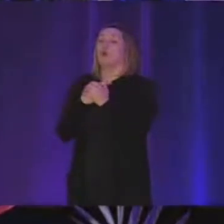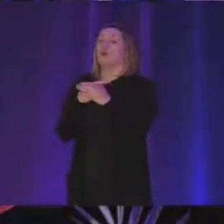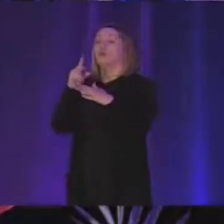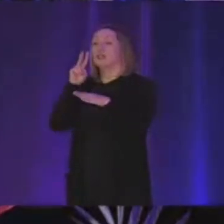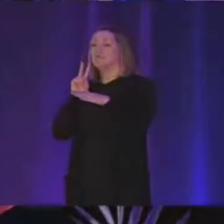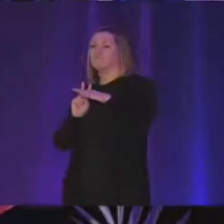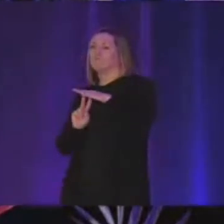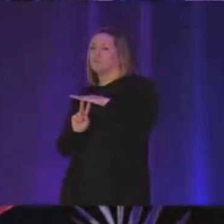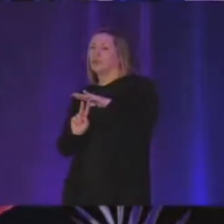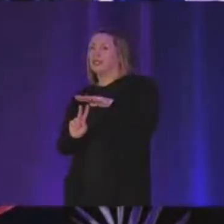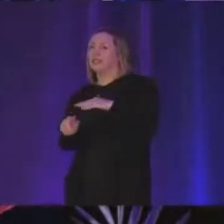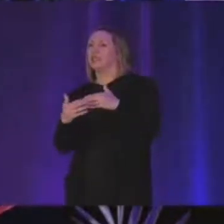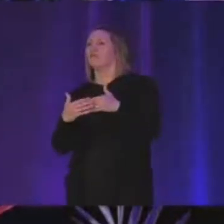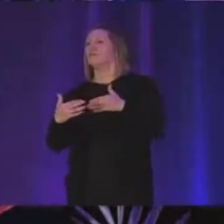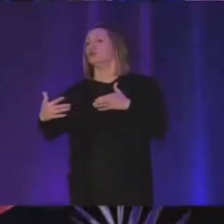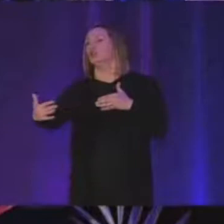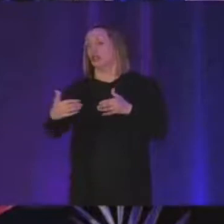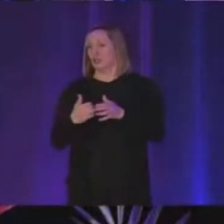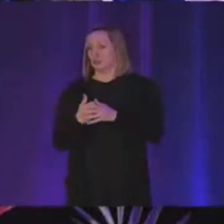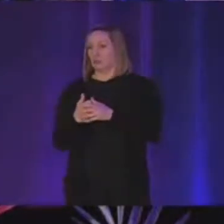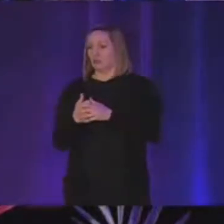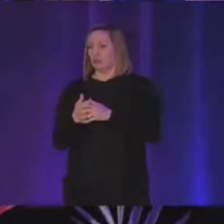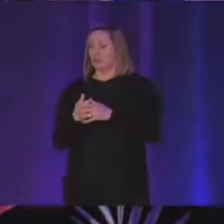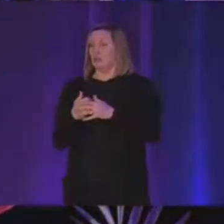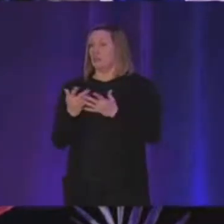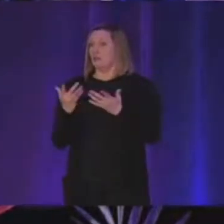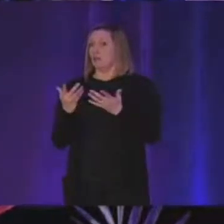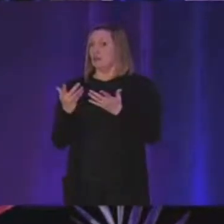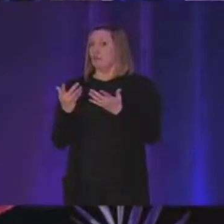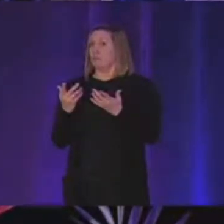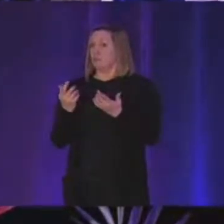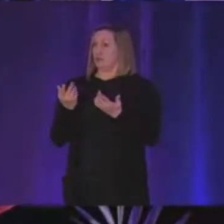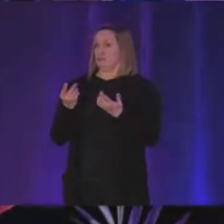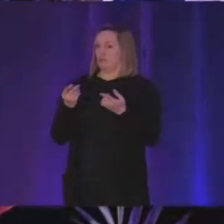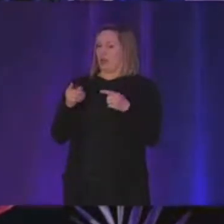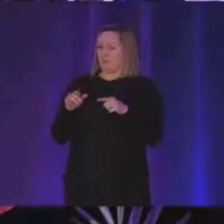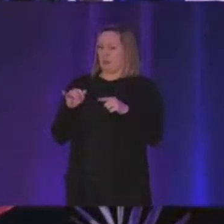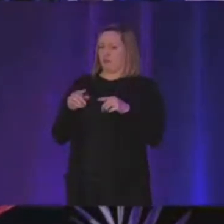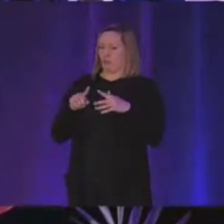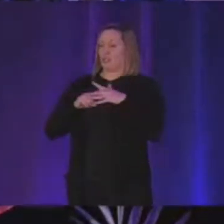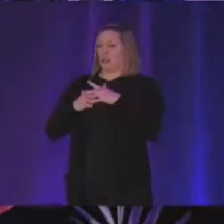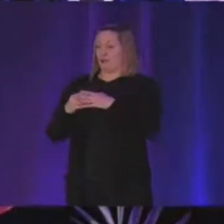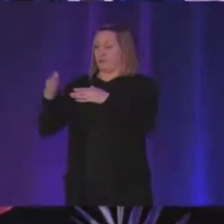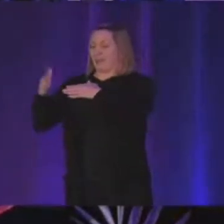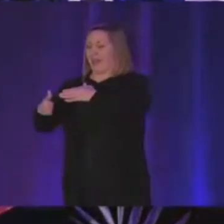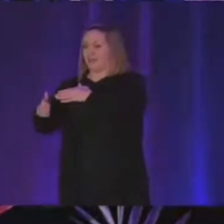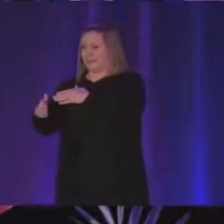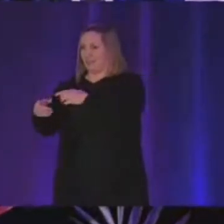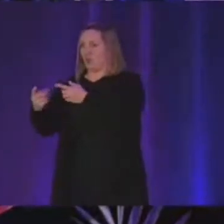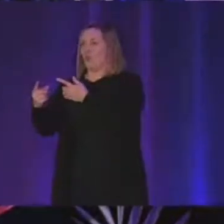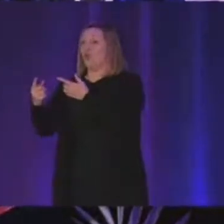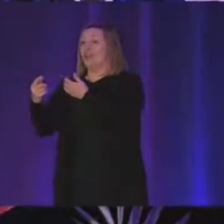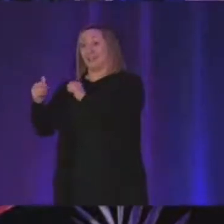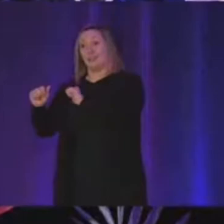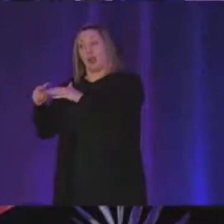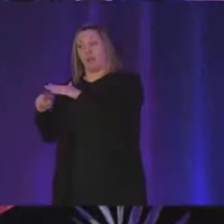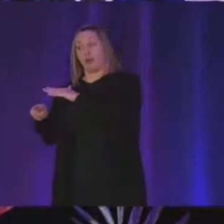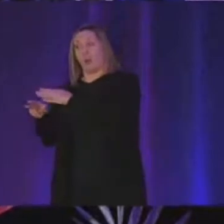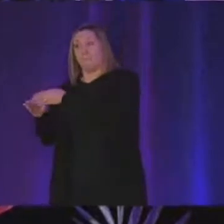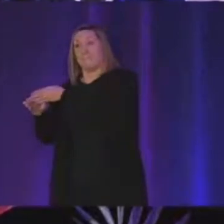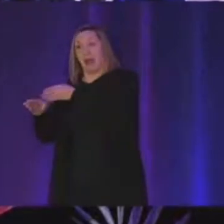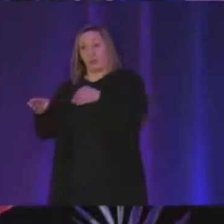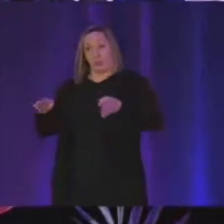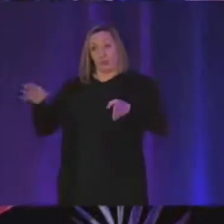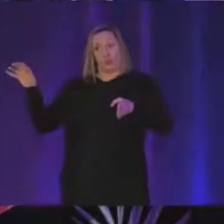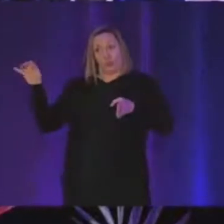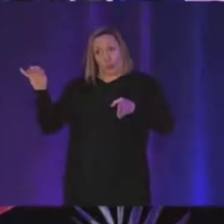into the future but what about uh if we start from the ends we can also start predicting backwards and so